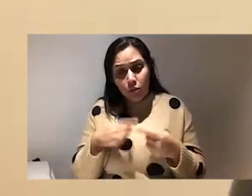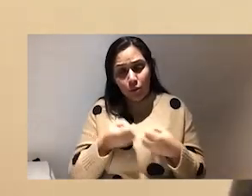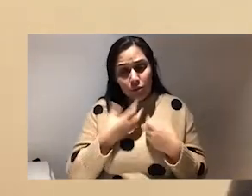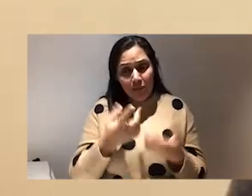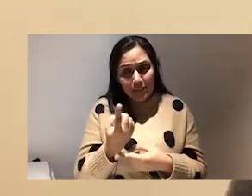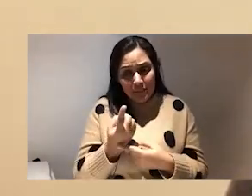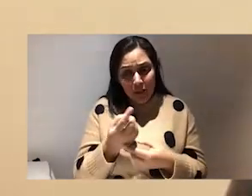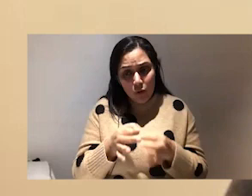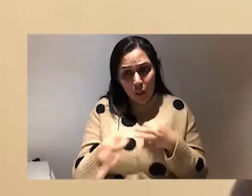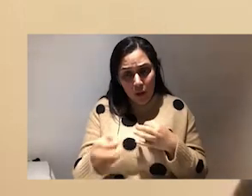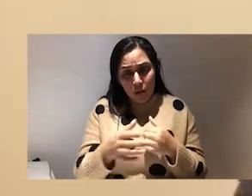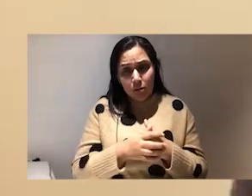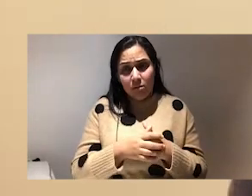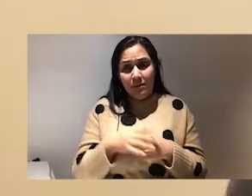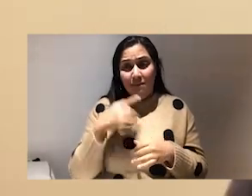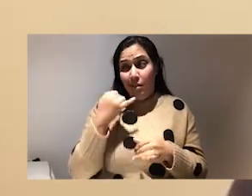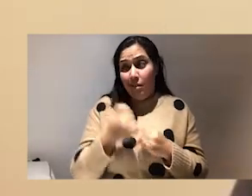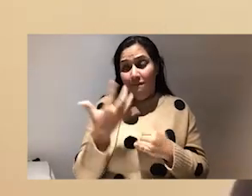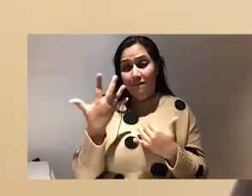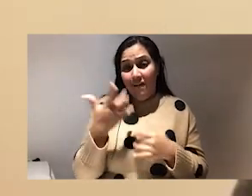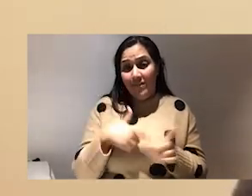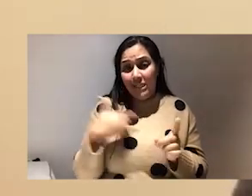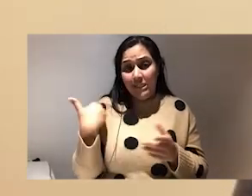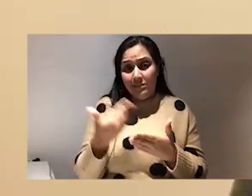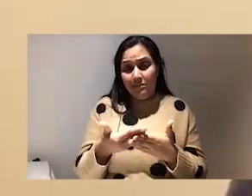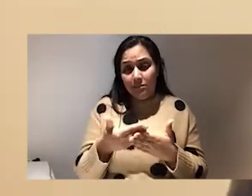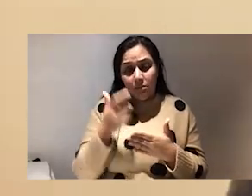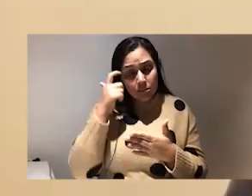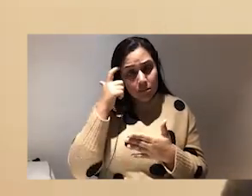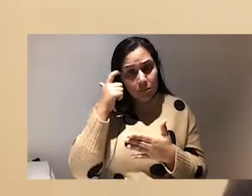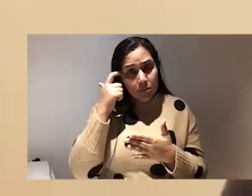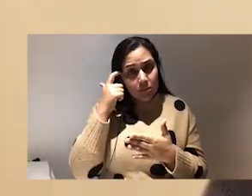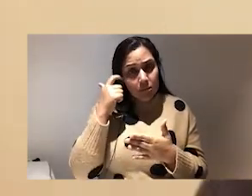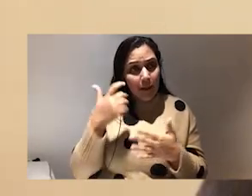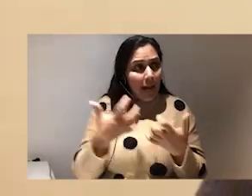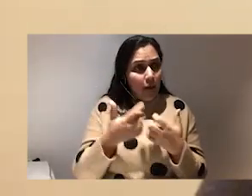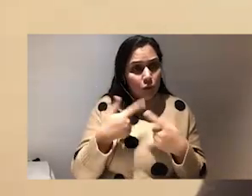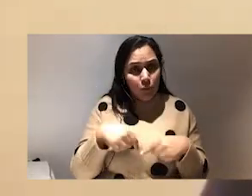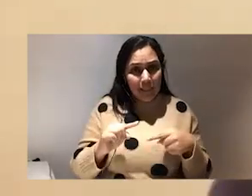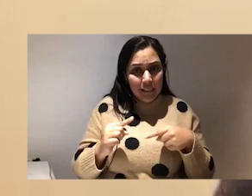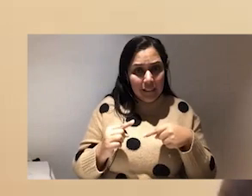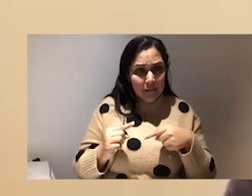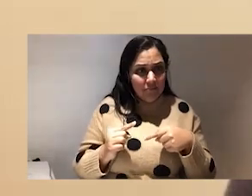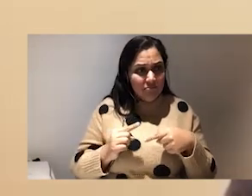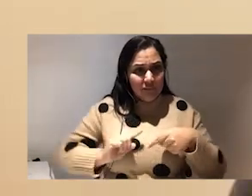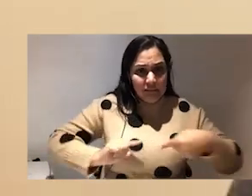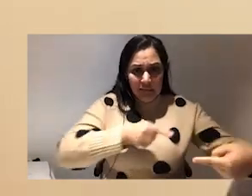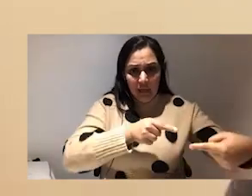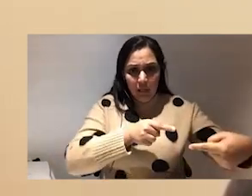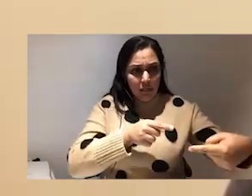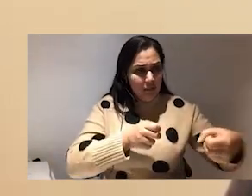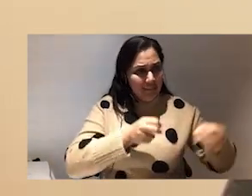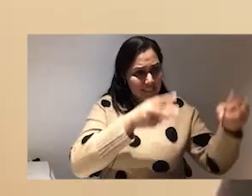online. And for the last five years, been exploring a lot around how we tackle this systemically, from advocacy